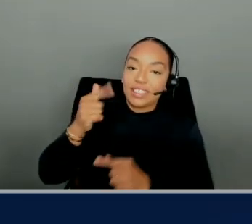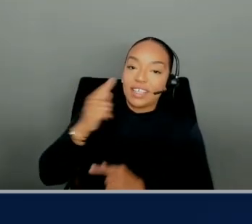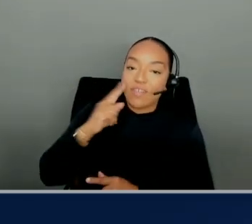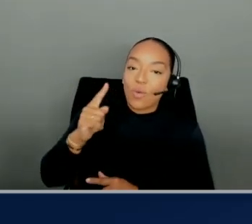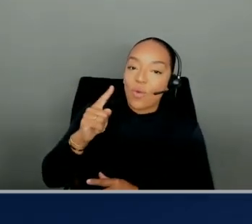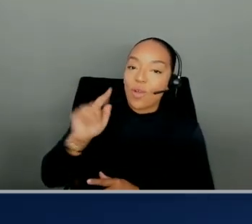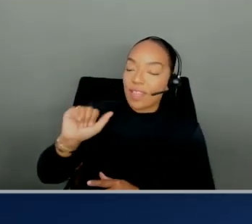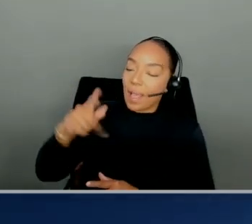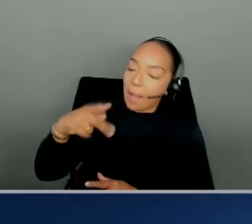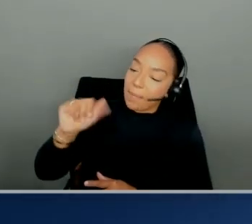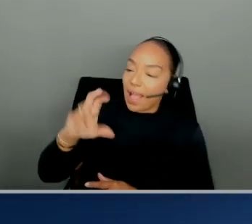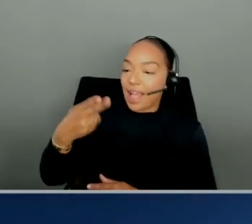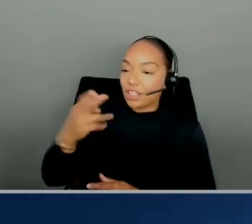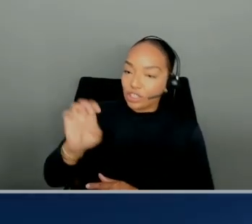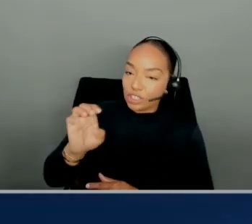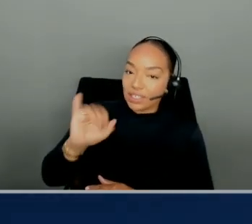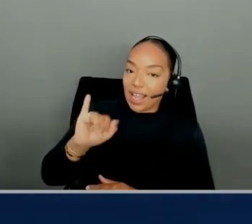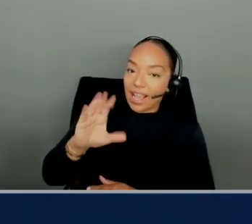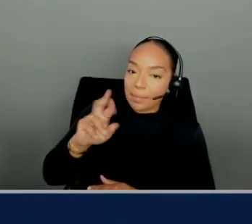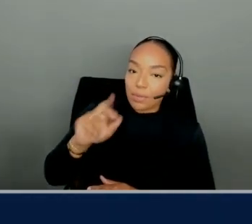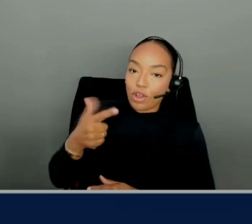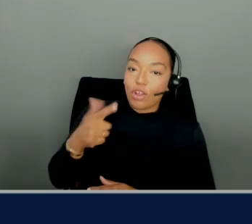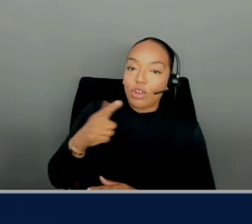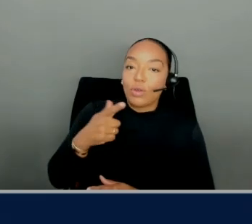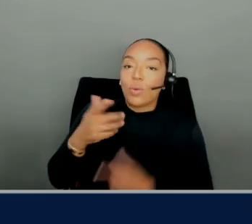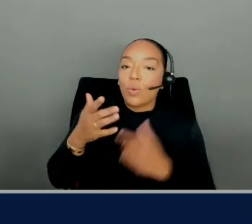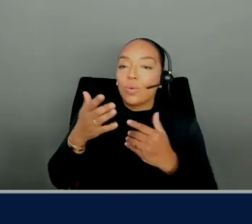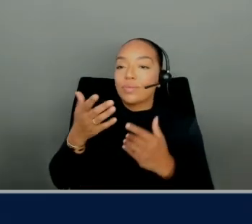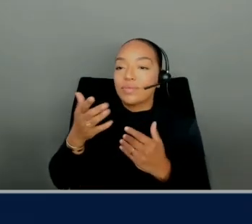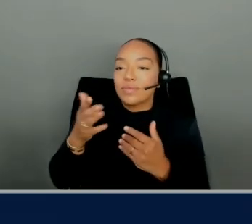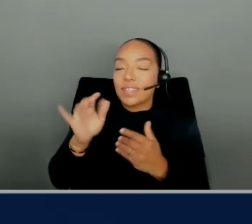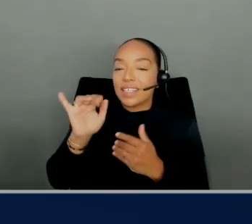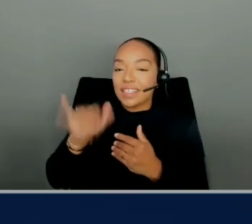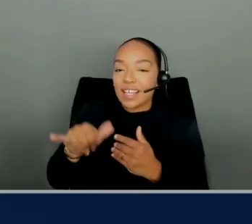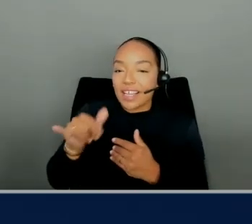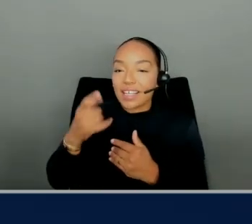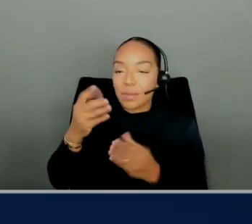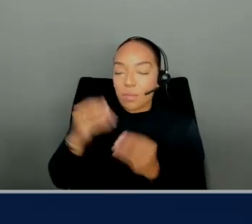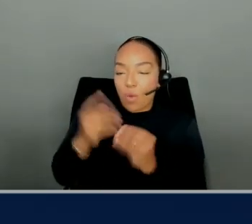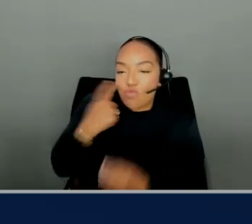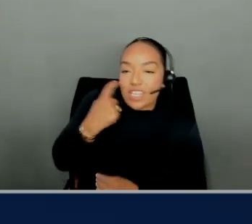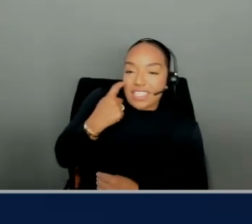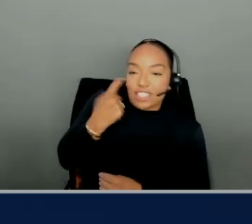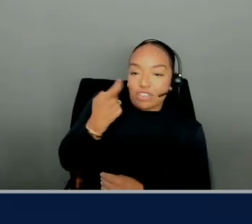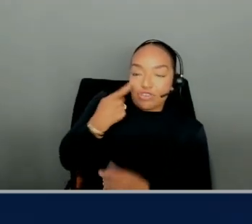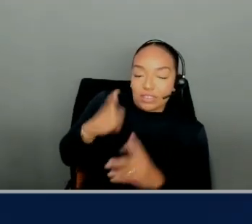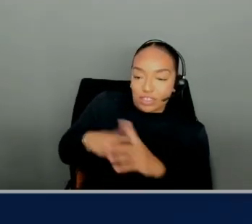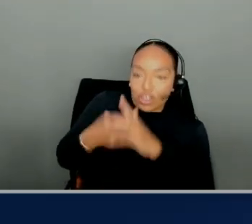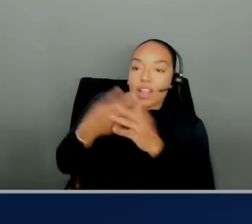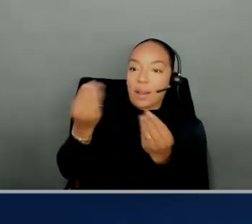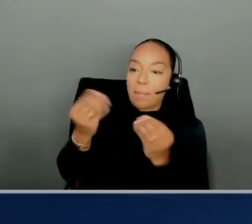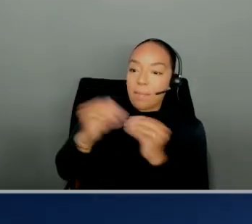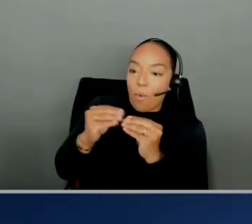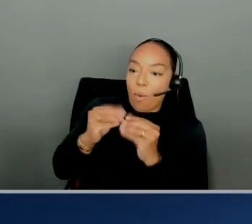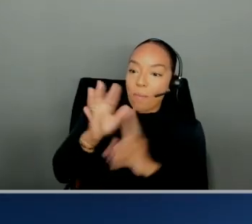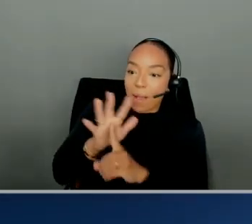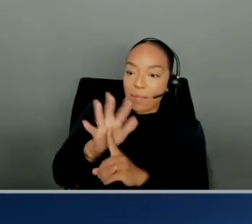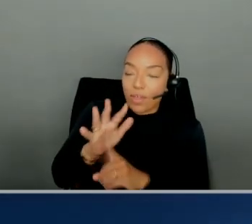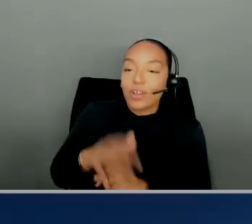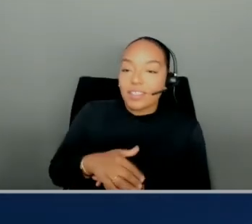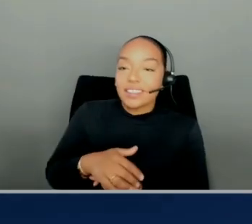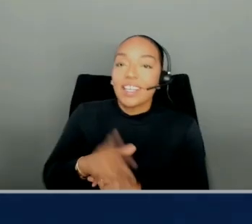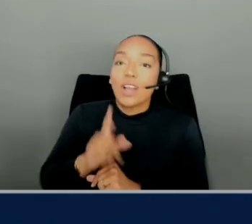Iceberg, which is one of the newer formats that came out more recently and becoming popular. Yeah. And there's been a lot of